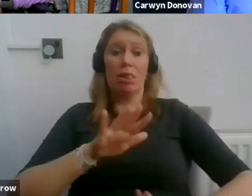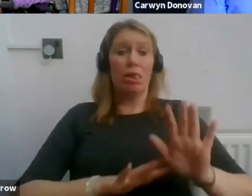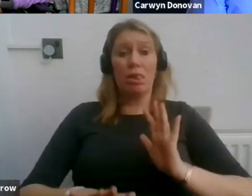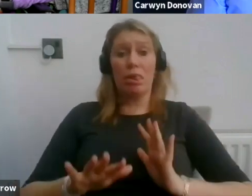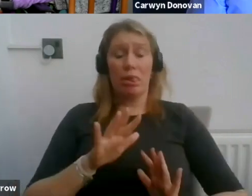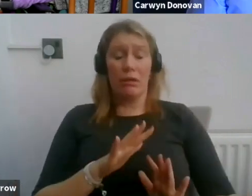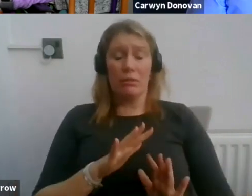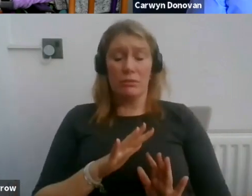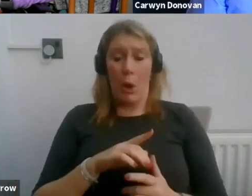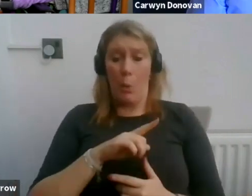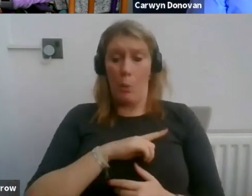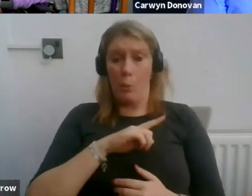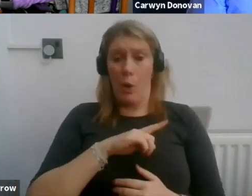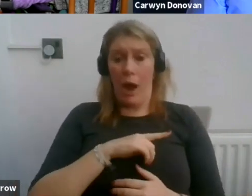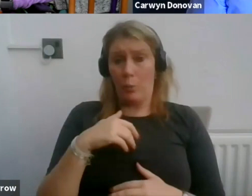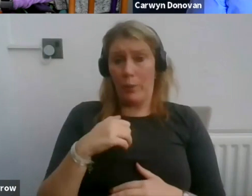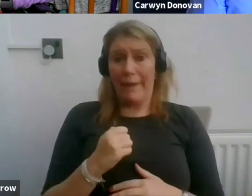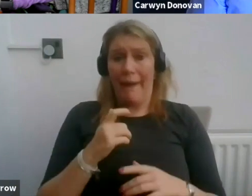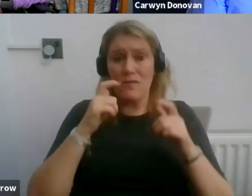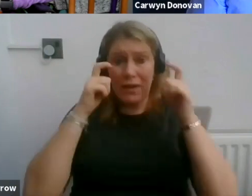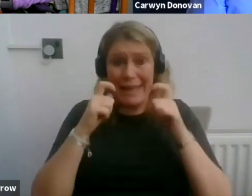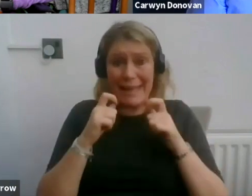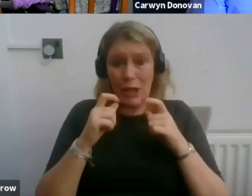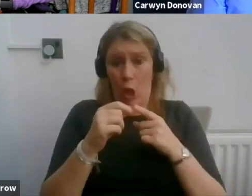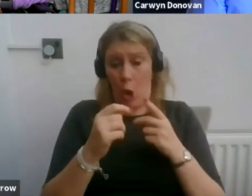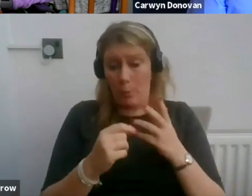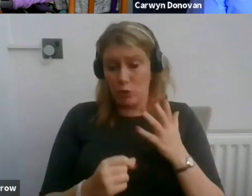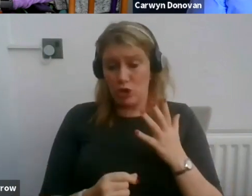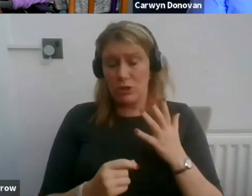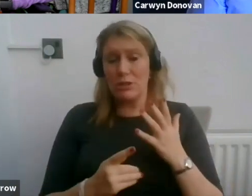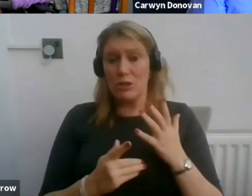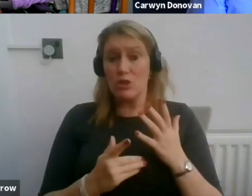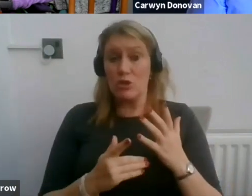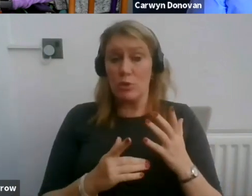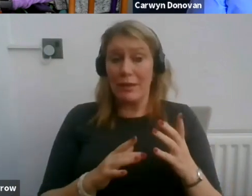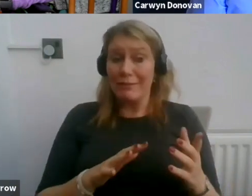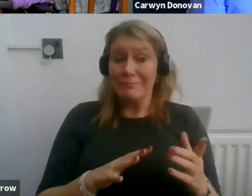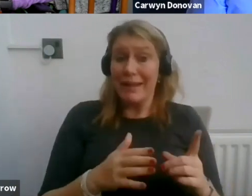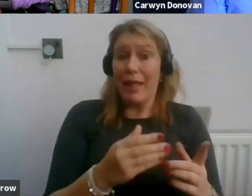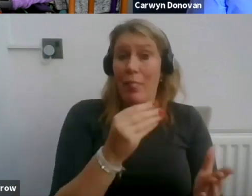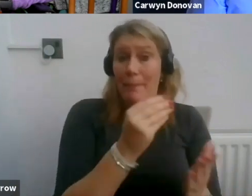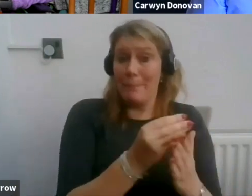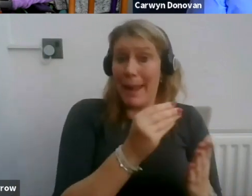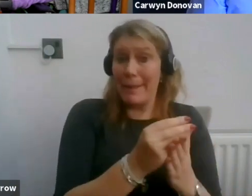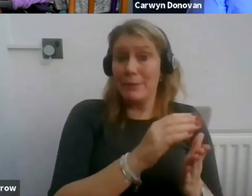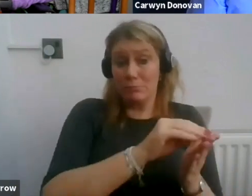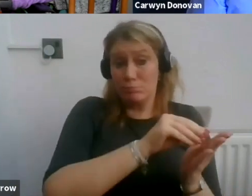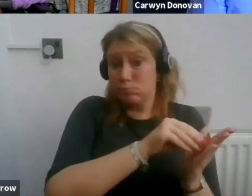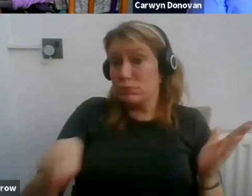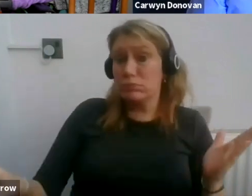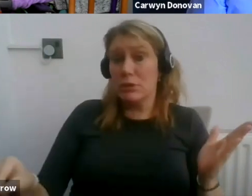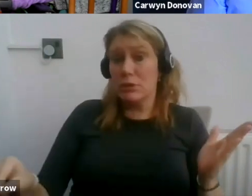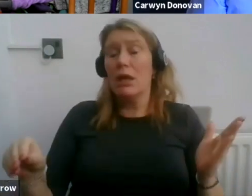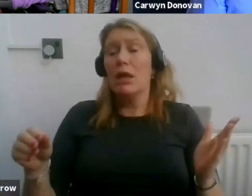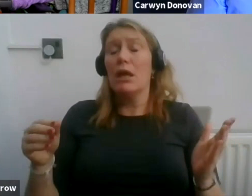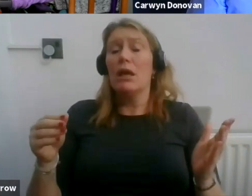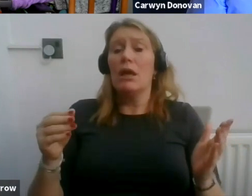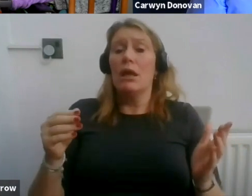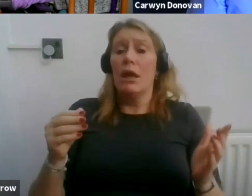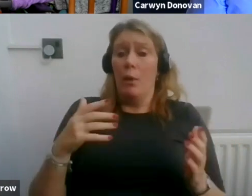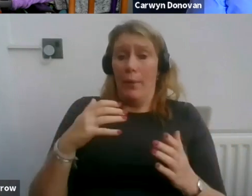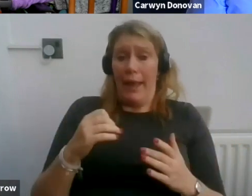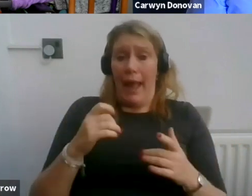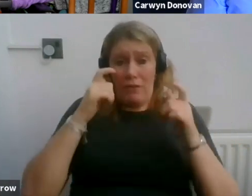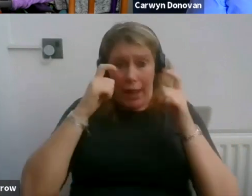we do have legal options to see repayment of the debt and we do have legal advice which is available to us